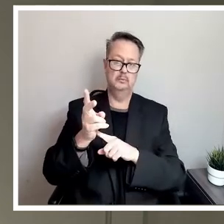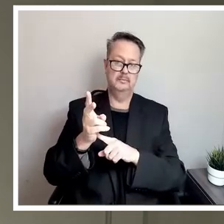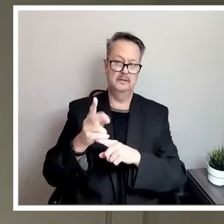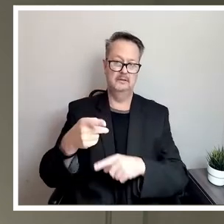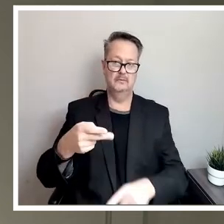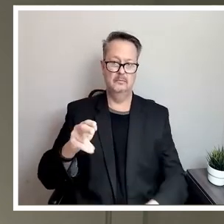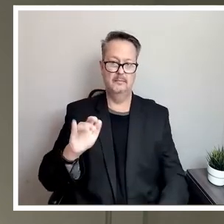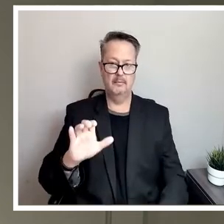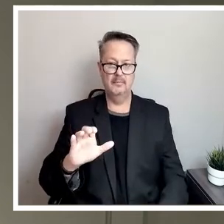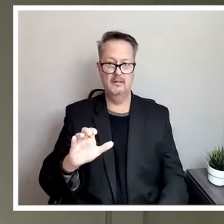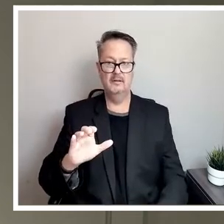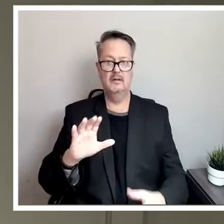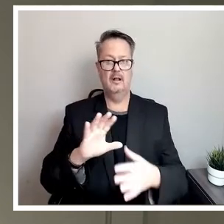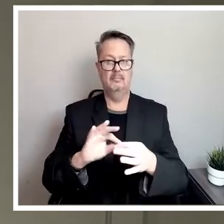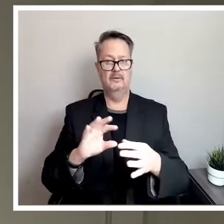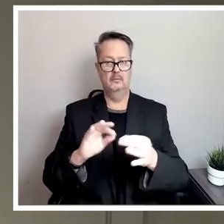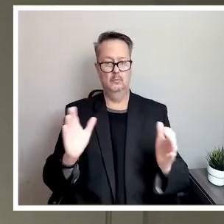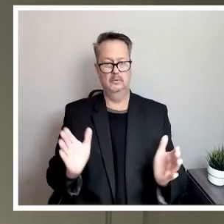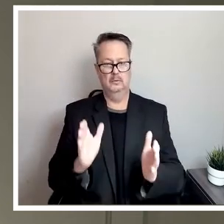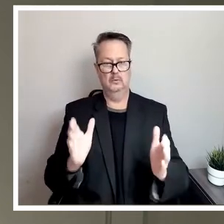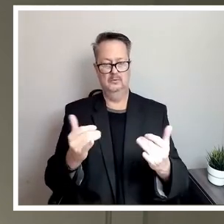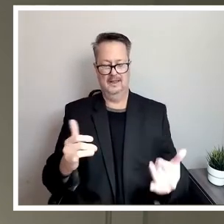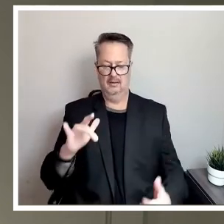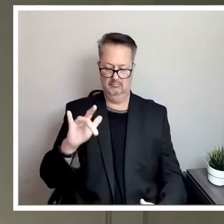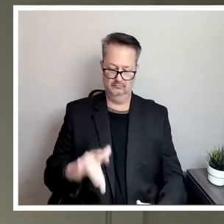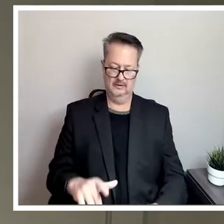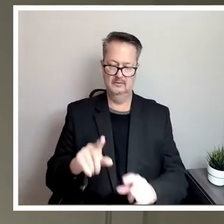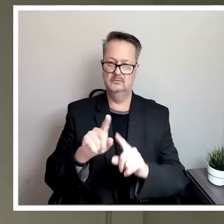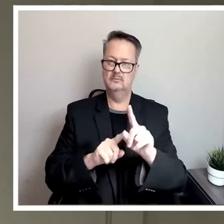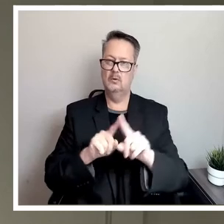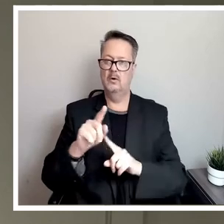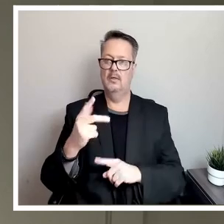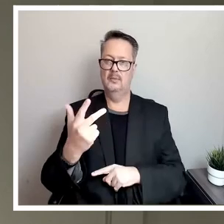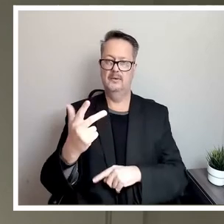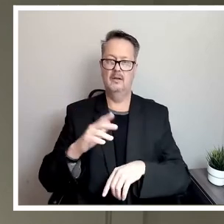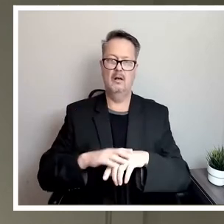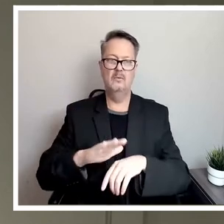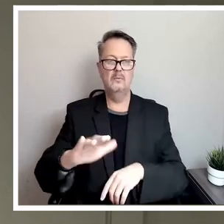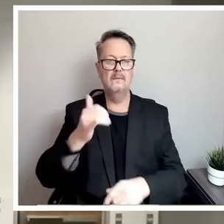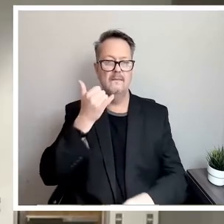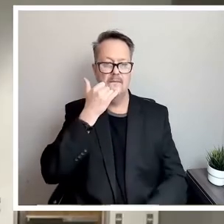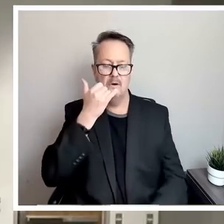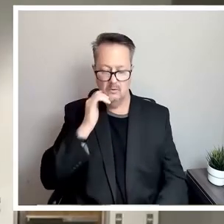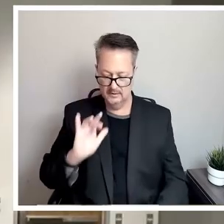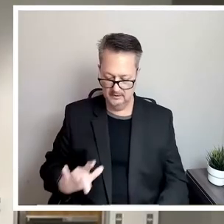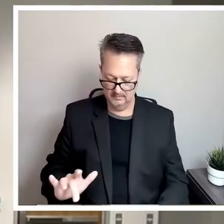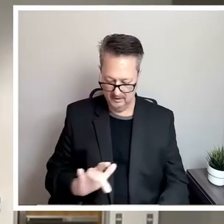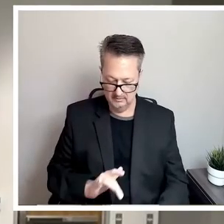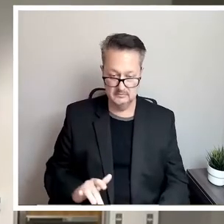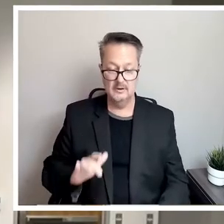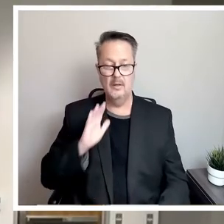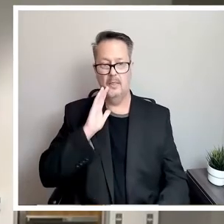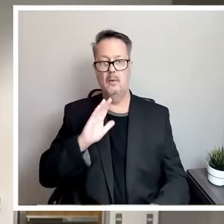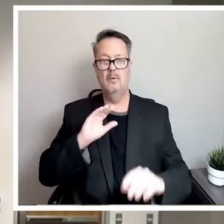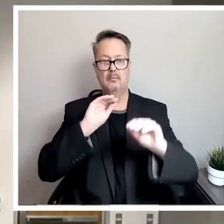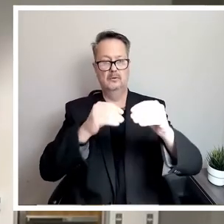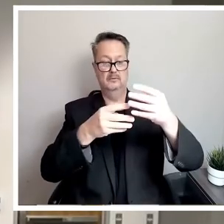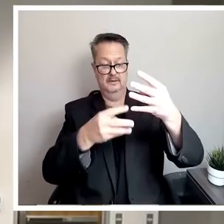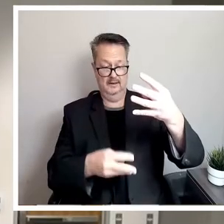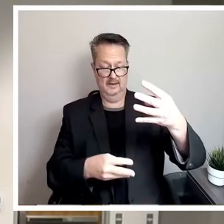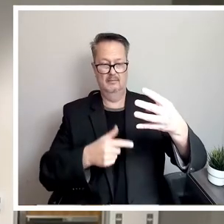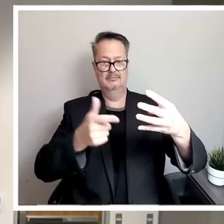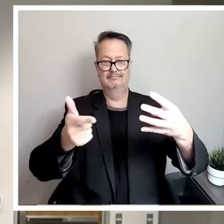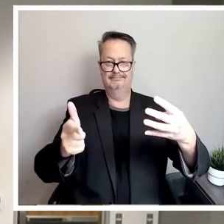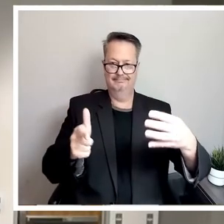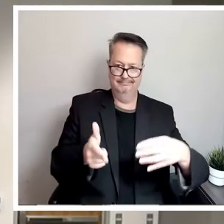We encourage you now to press star three on your phone keypad. You'll be put in queue to speak. A member of our